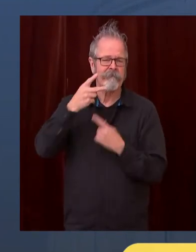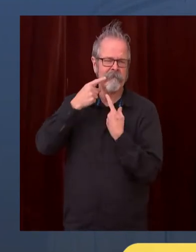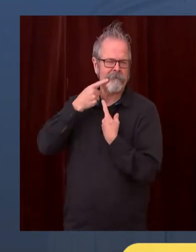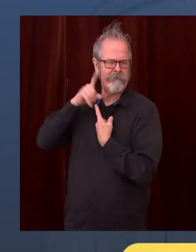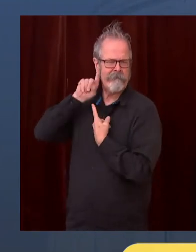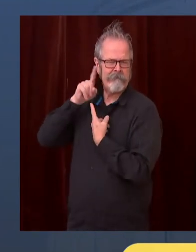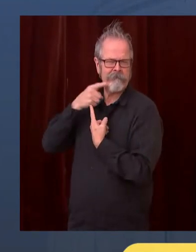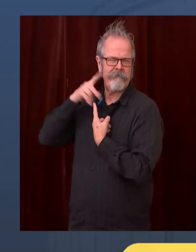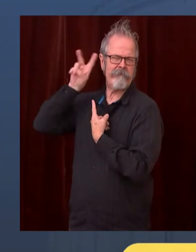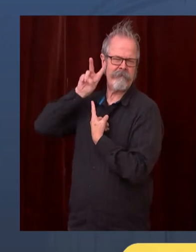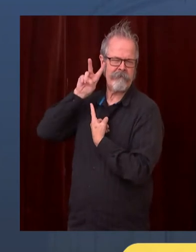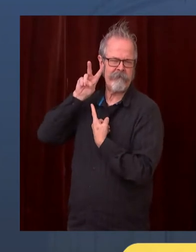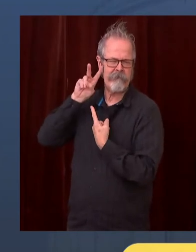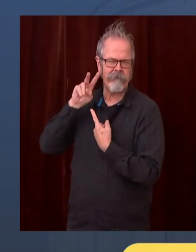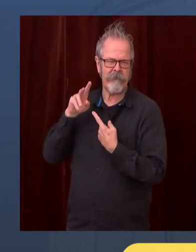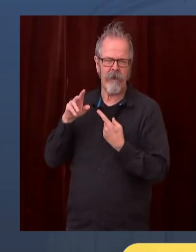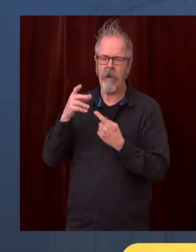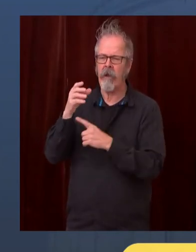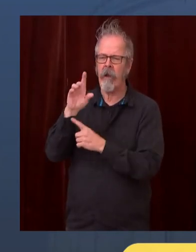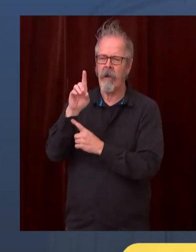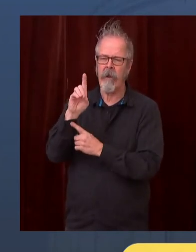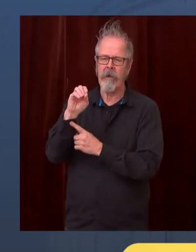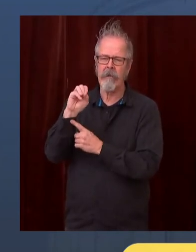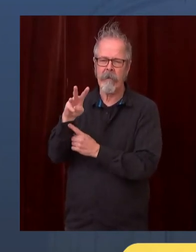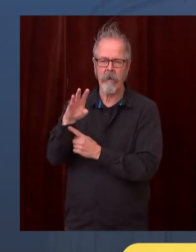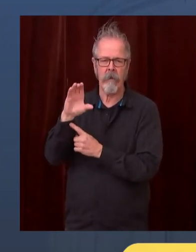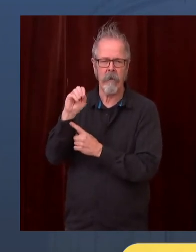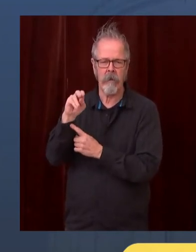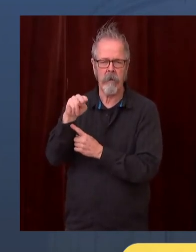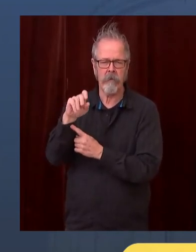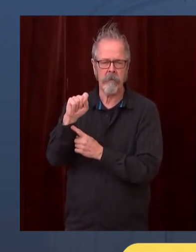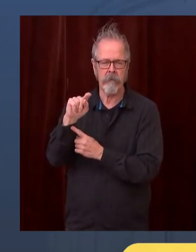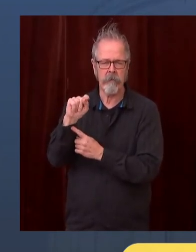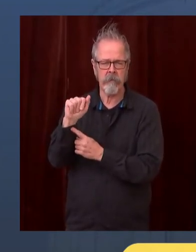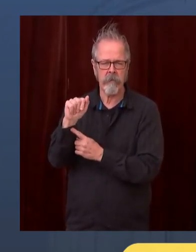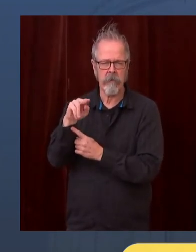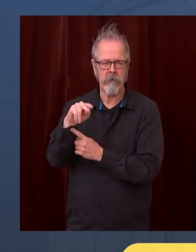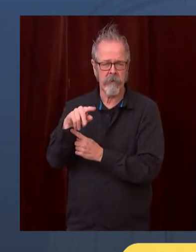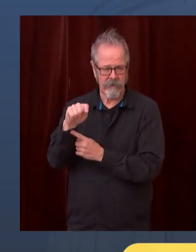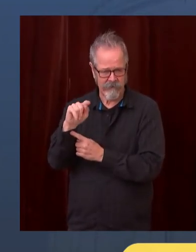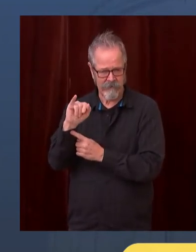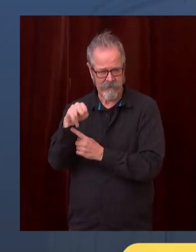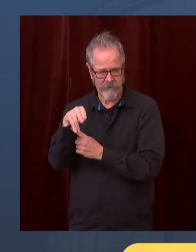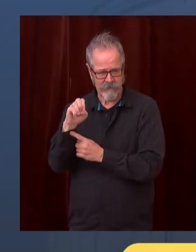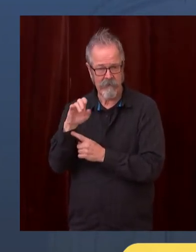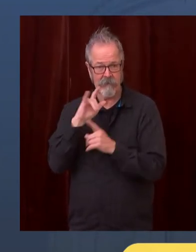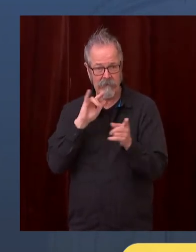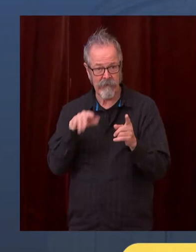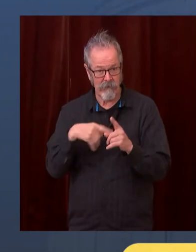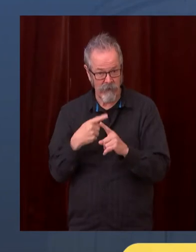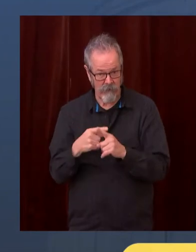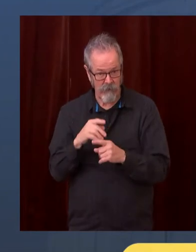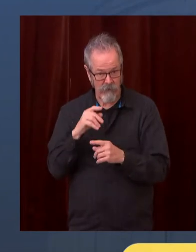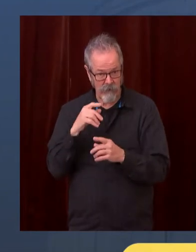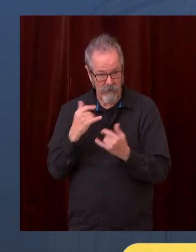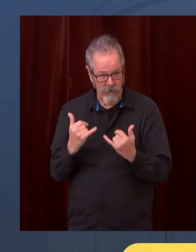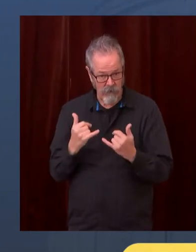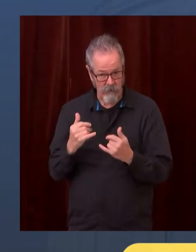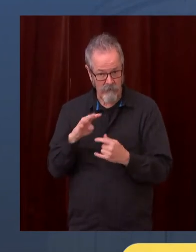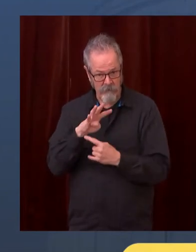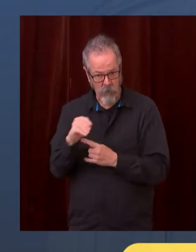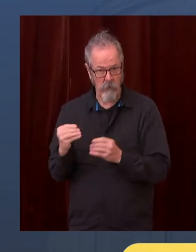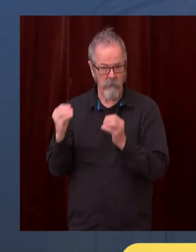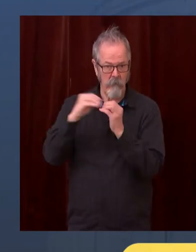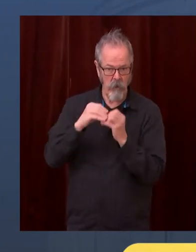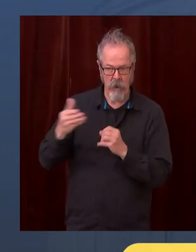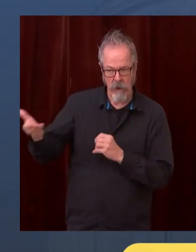in King County. We're appreciative of that. We'll continue to ramp up that capacity. But if I can allude to one of the problems is people don't answer